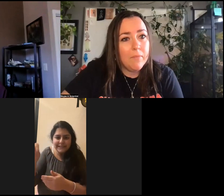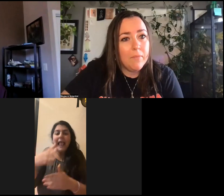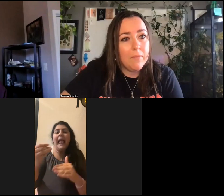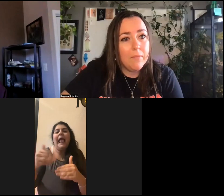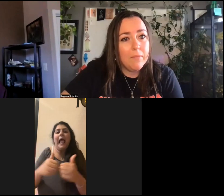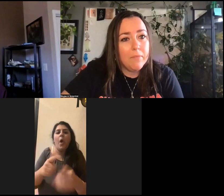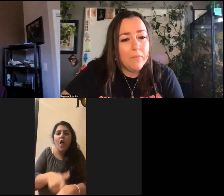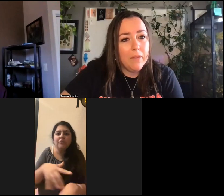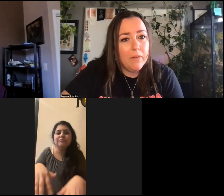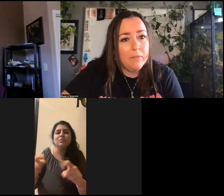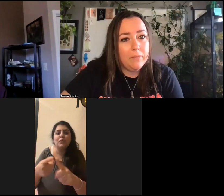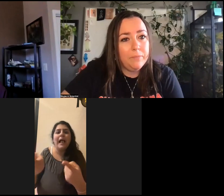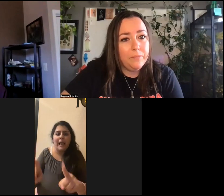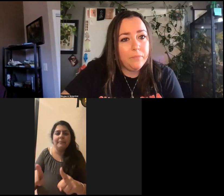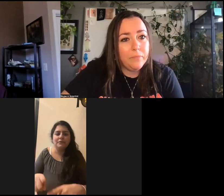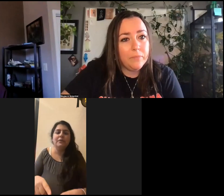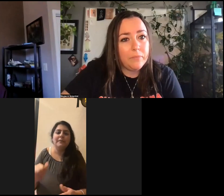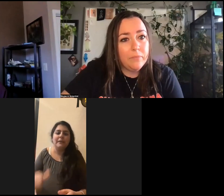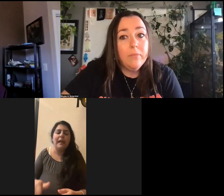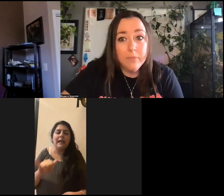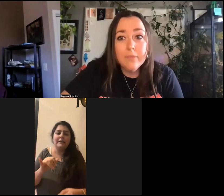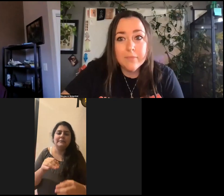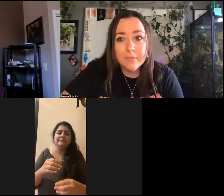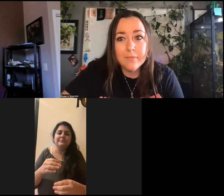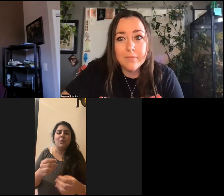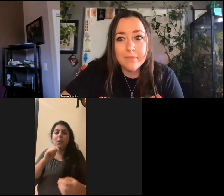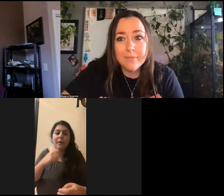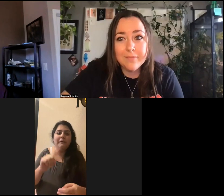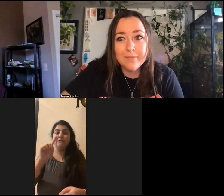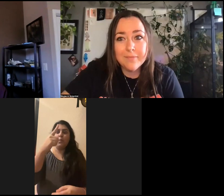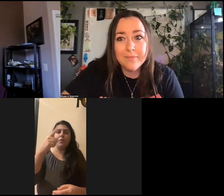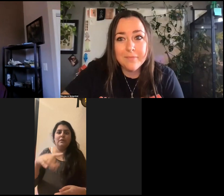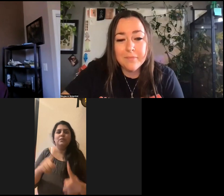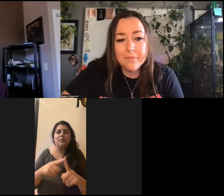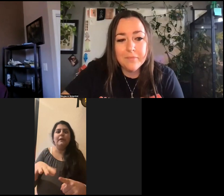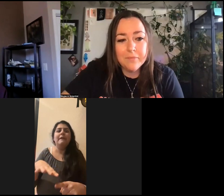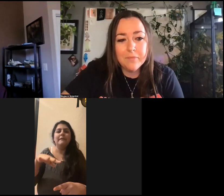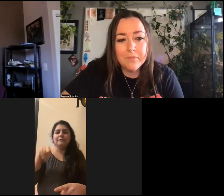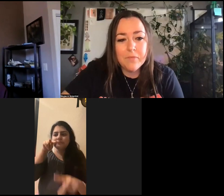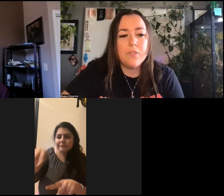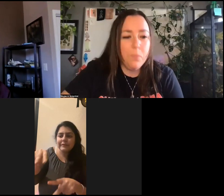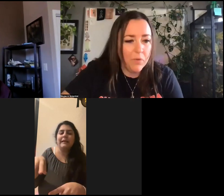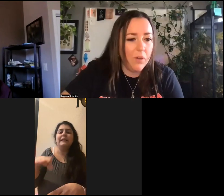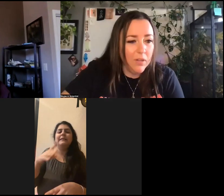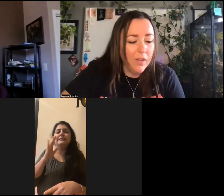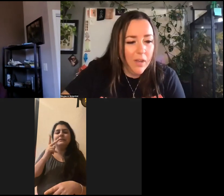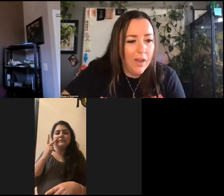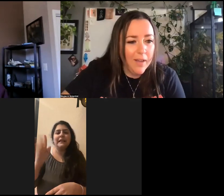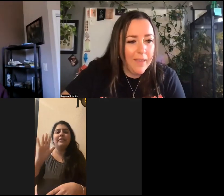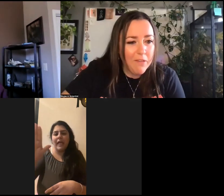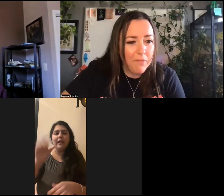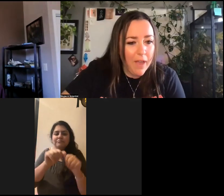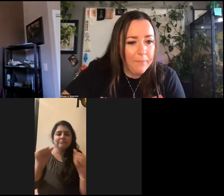it was neat to be the first one to really look at them there and see what kind of habitats they were in near the water there. Super cool.